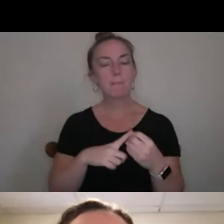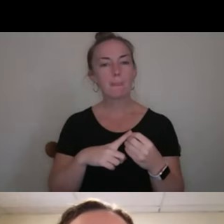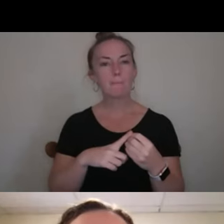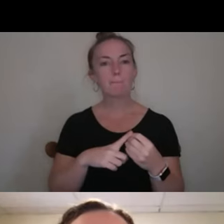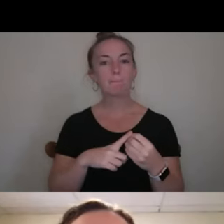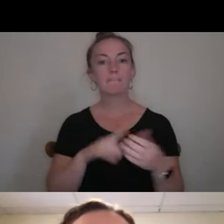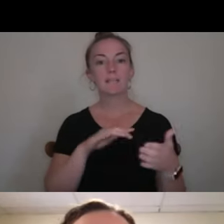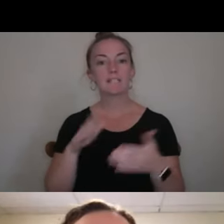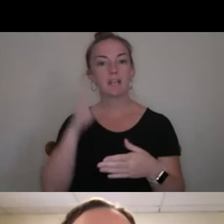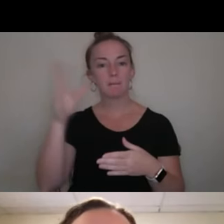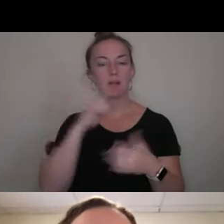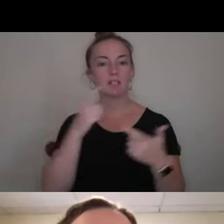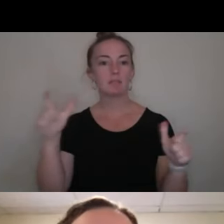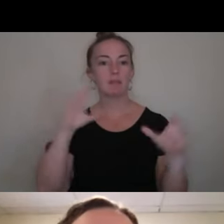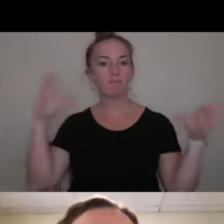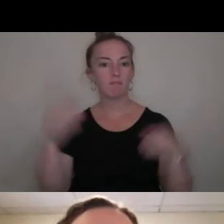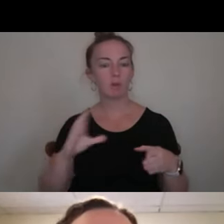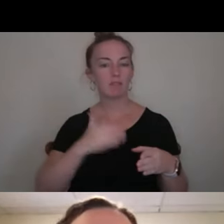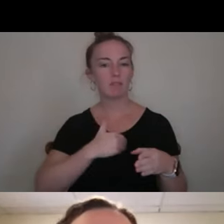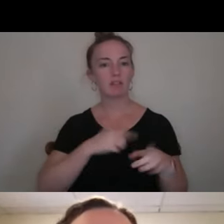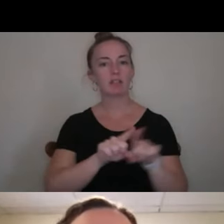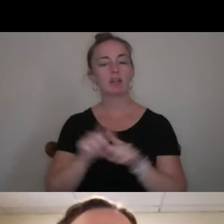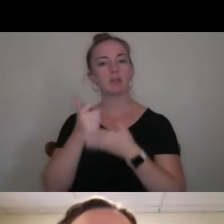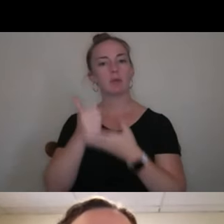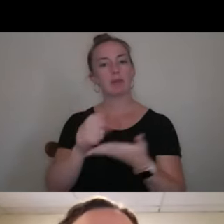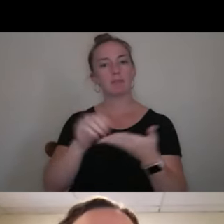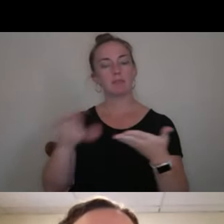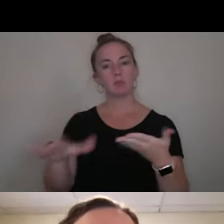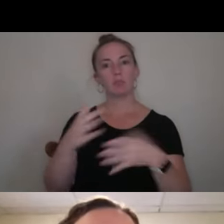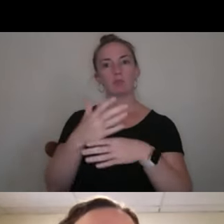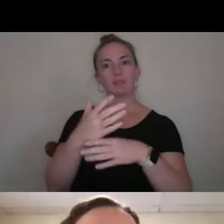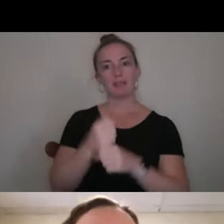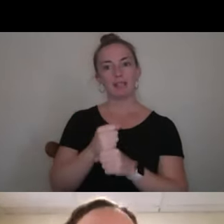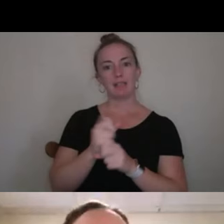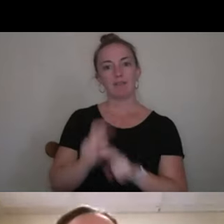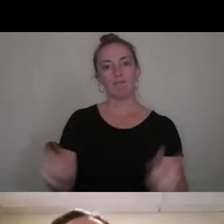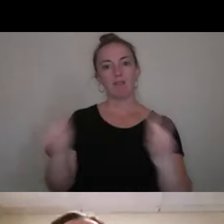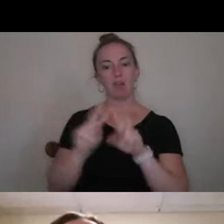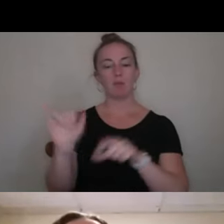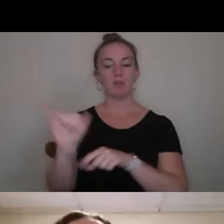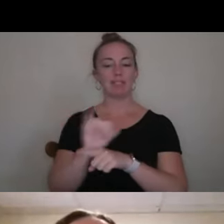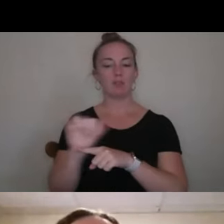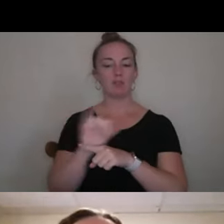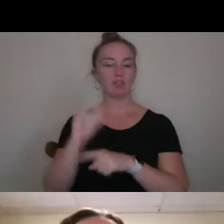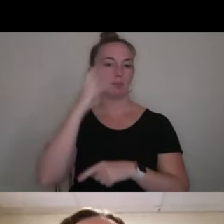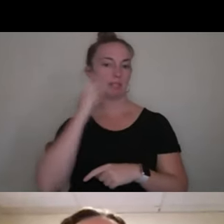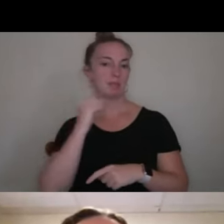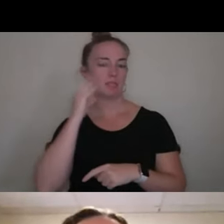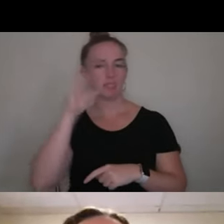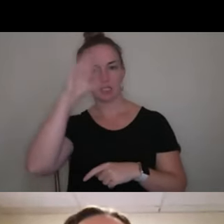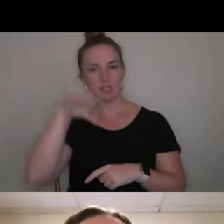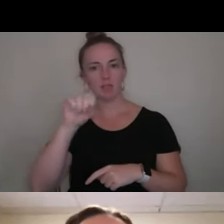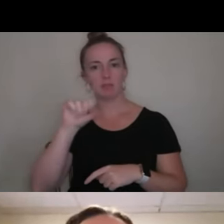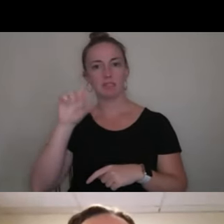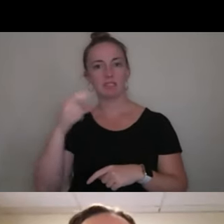study abroad is a huge focus of ours, but also helping students to get valuable internship experiences. And I know Sarah and